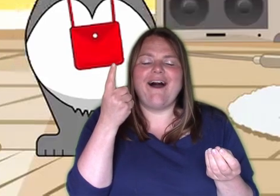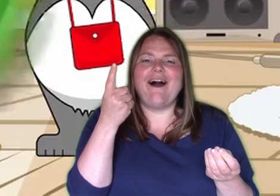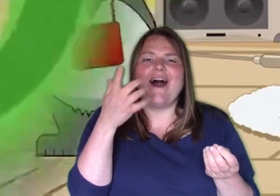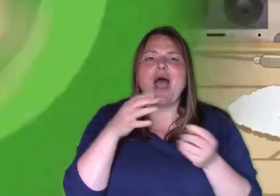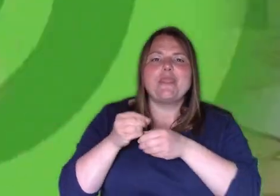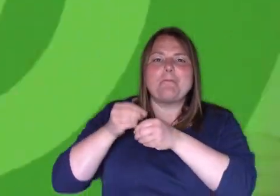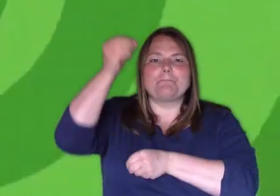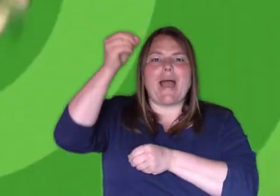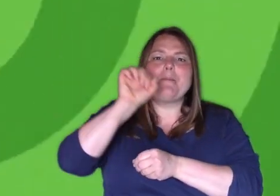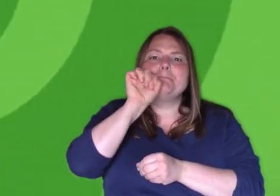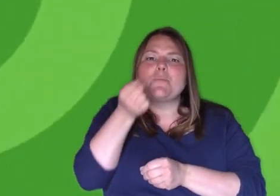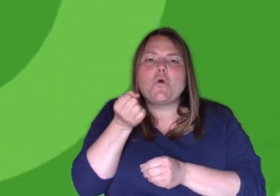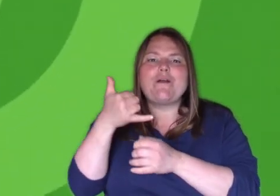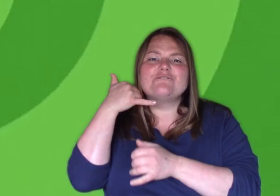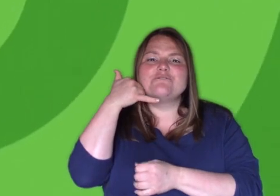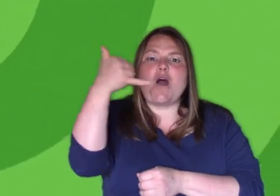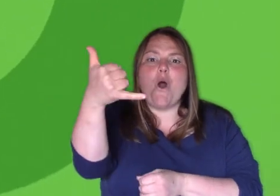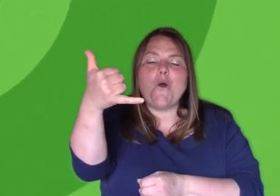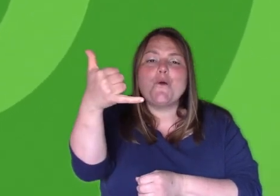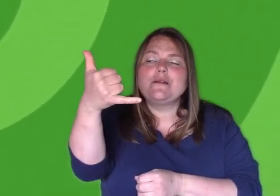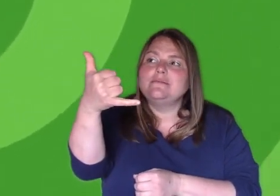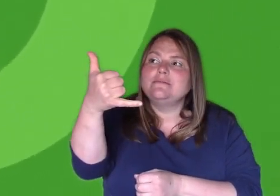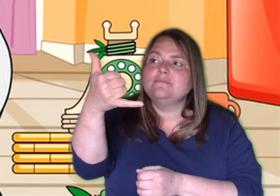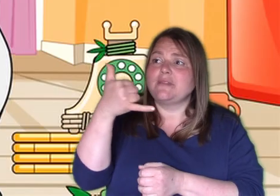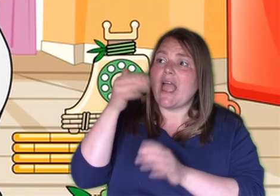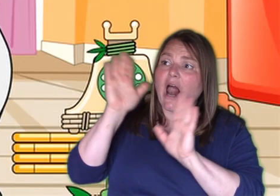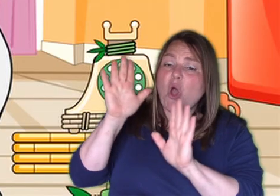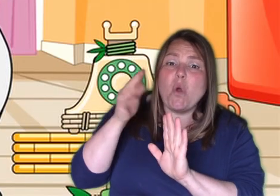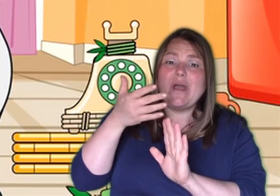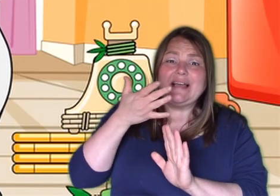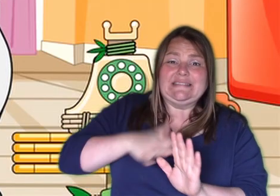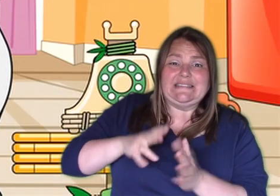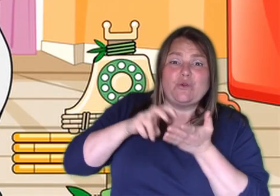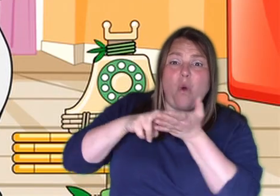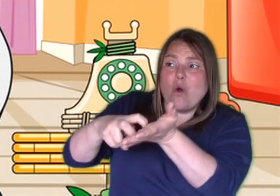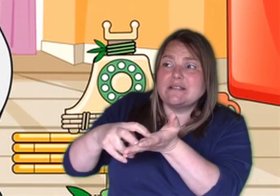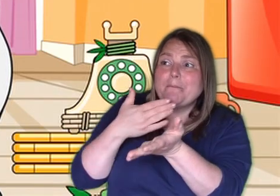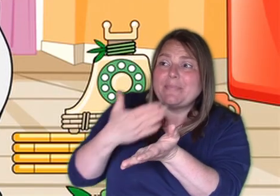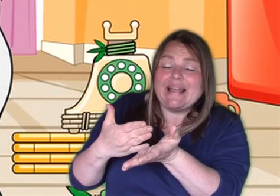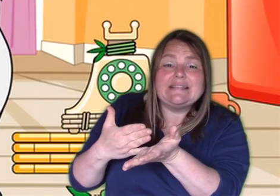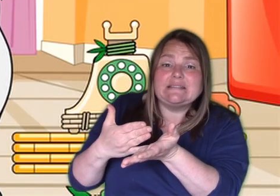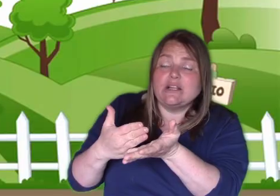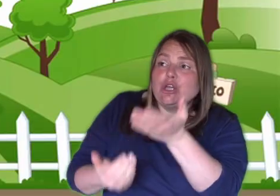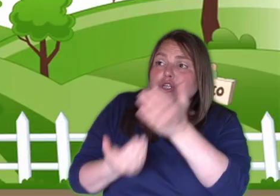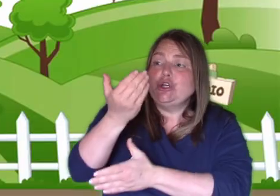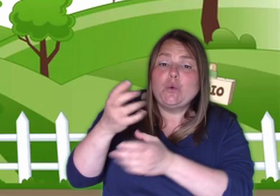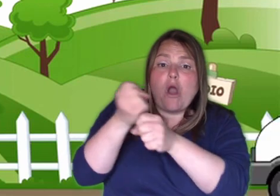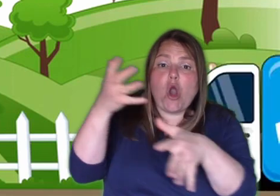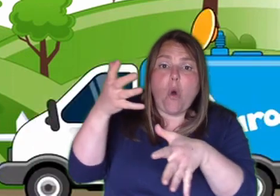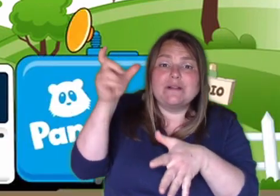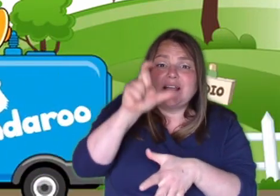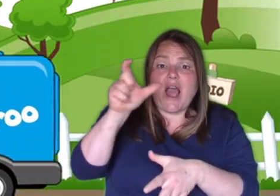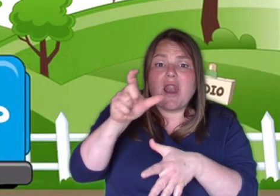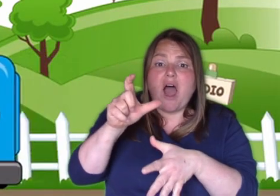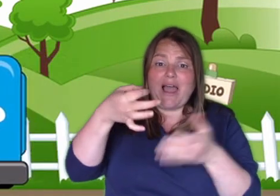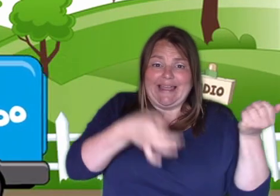To the baboom go! Hello? I need to order a new gold-colored guitar pick. Right